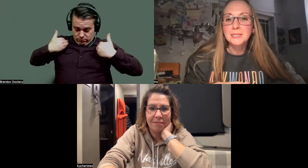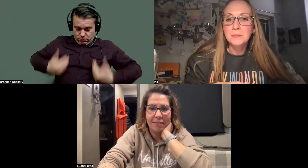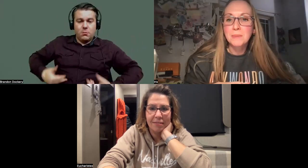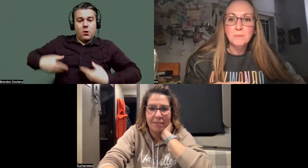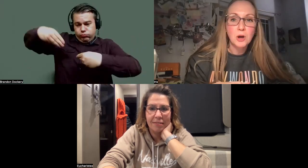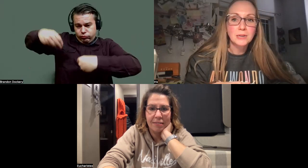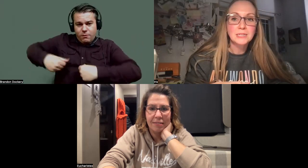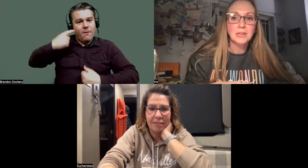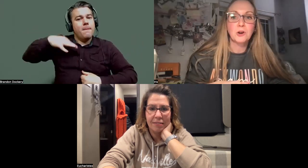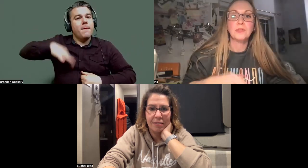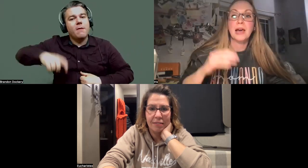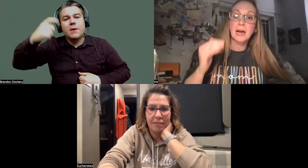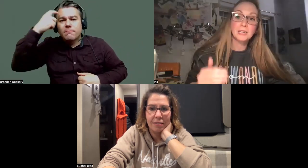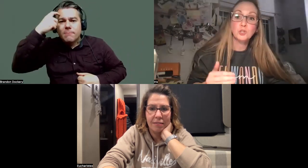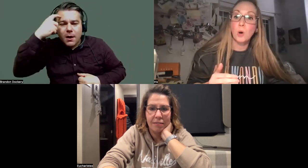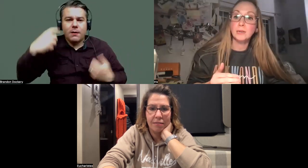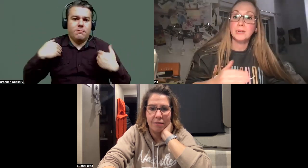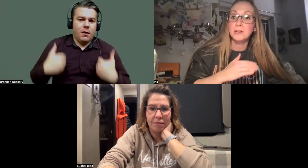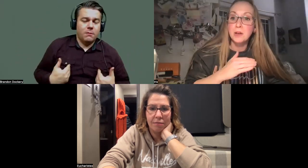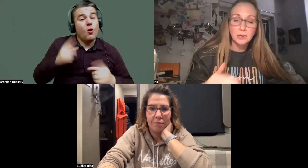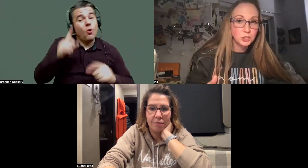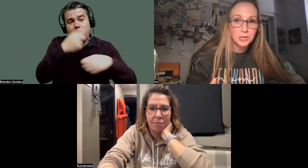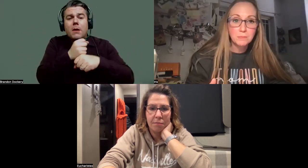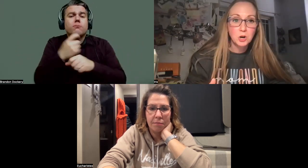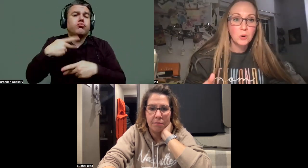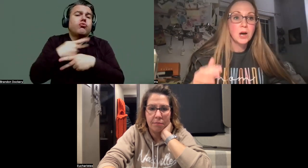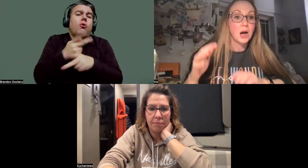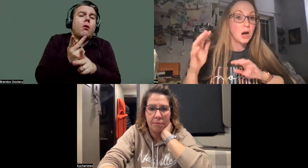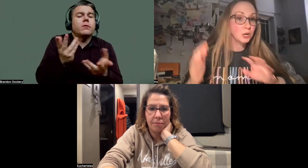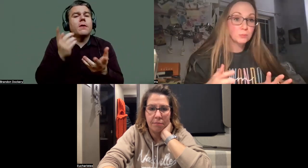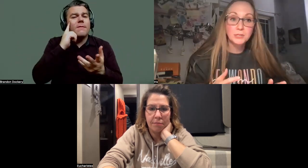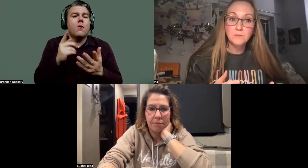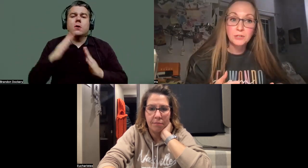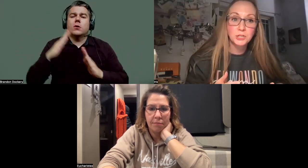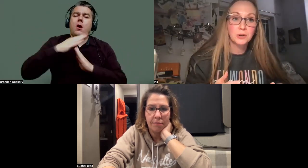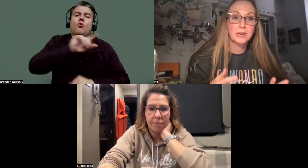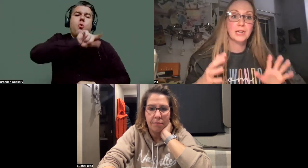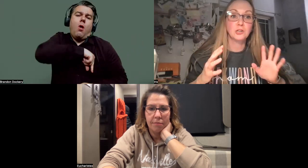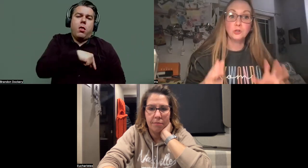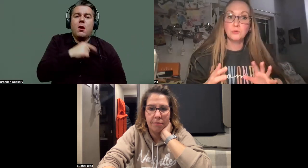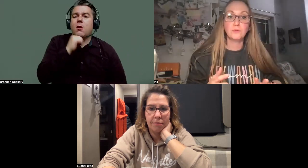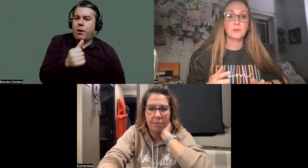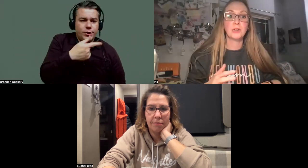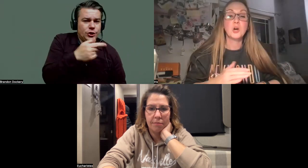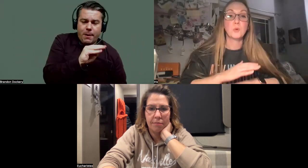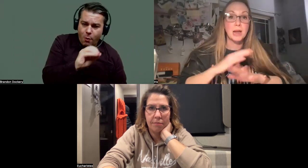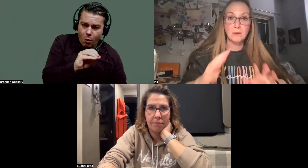mind. Our goal is to make products that are the highest quality, non-GMO, 100% vegetarian, and